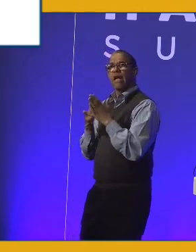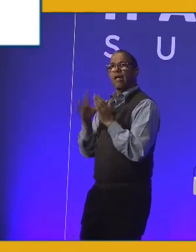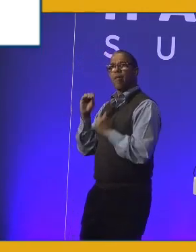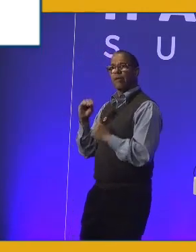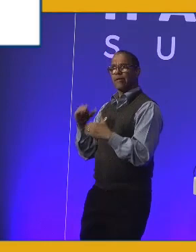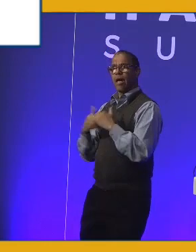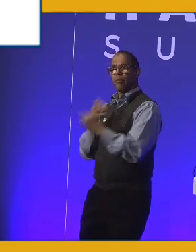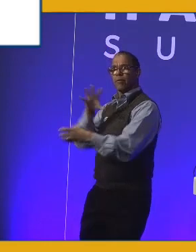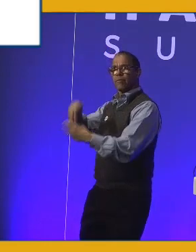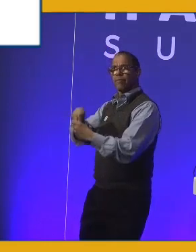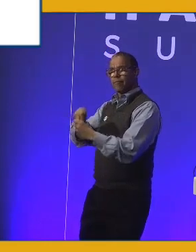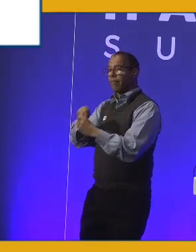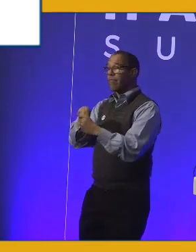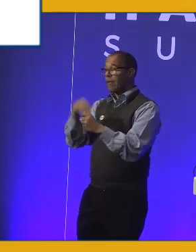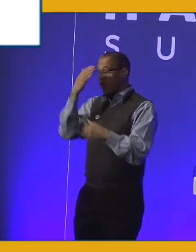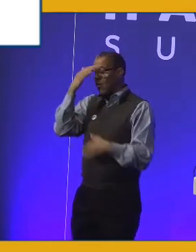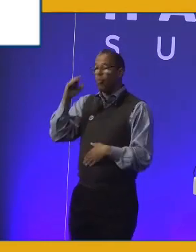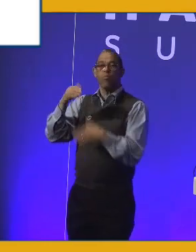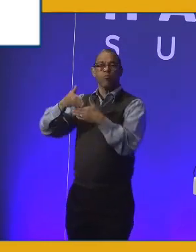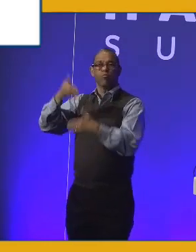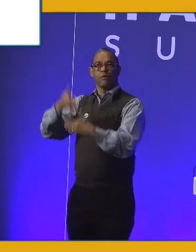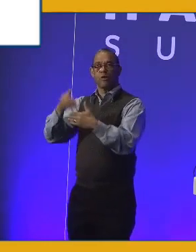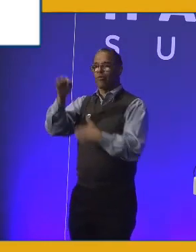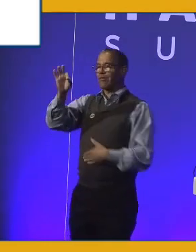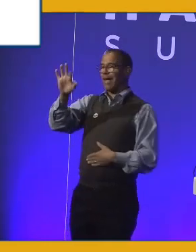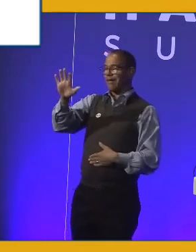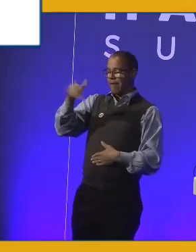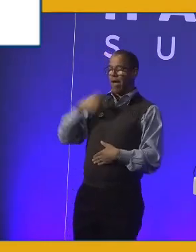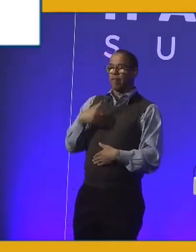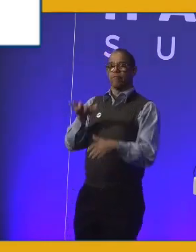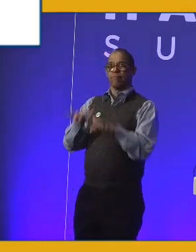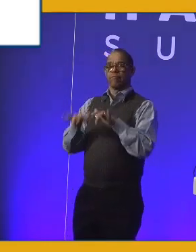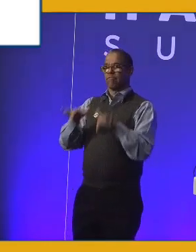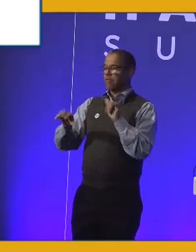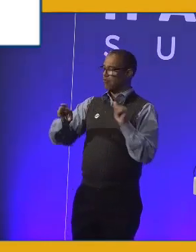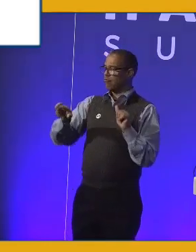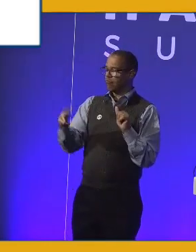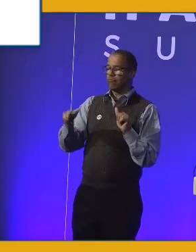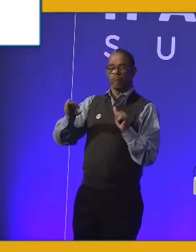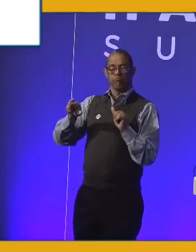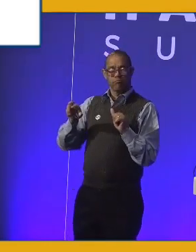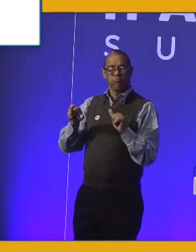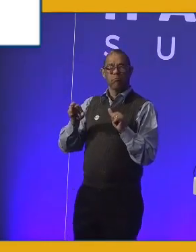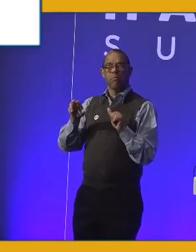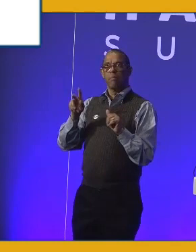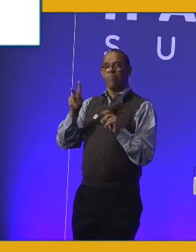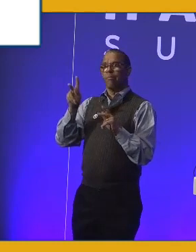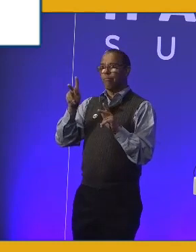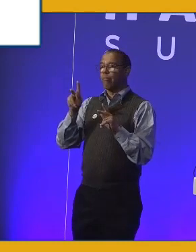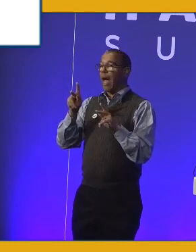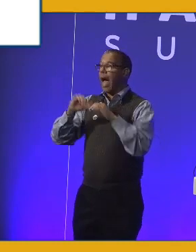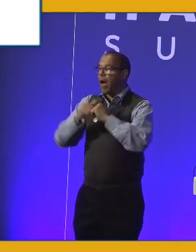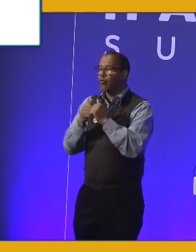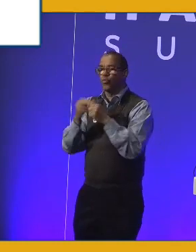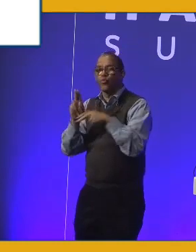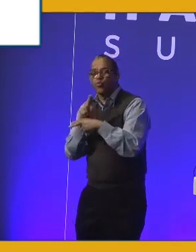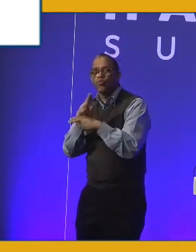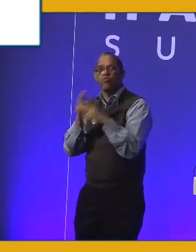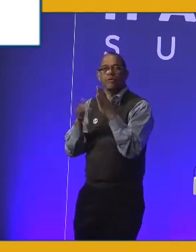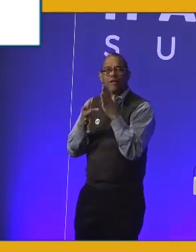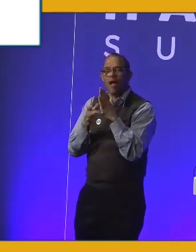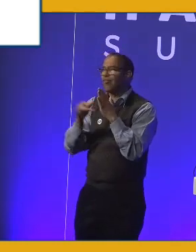-handed in Windows since Windows 95 and all you've got to do is hit your right shift key five times and people don't know it. So the